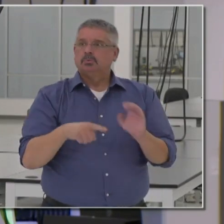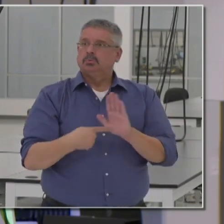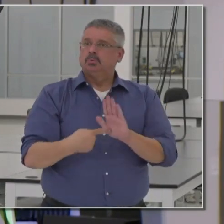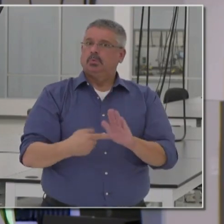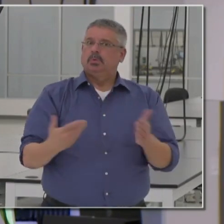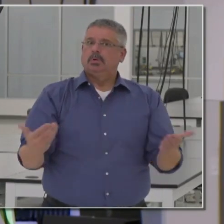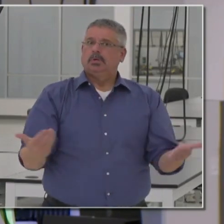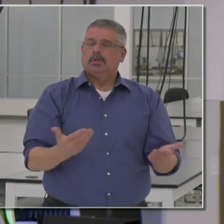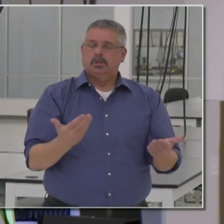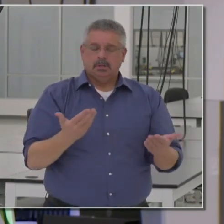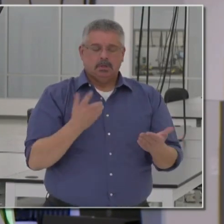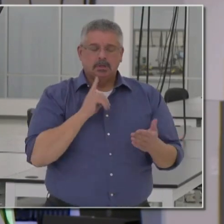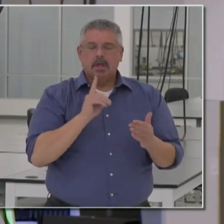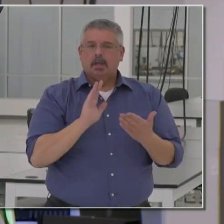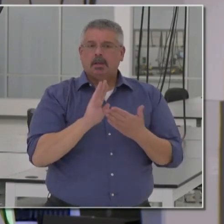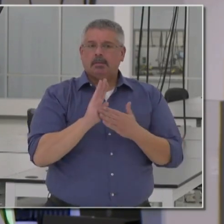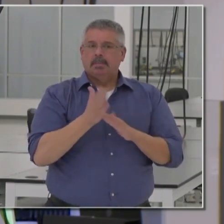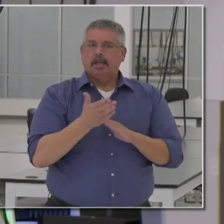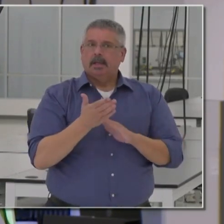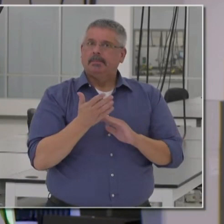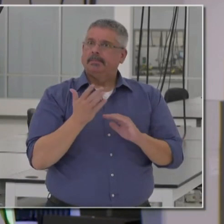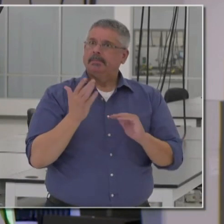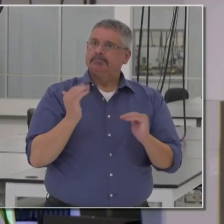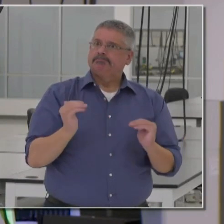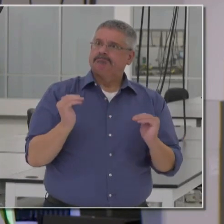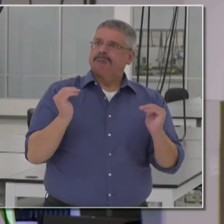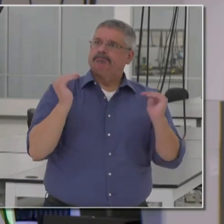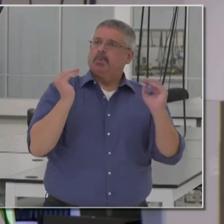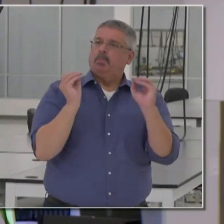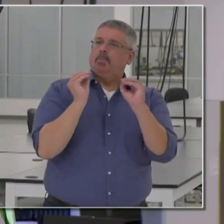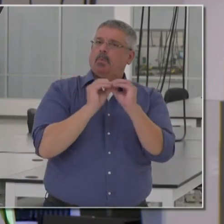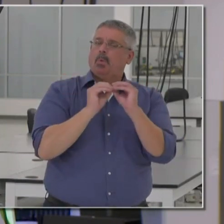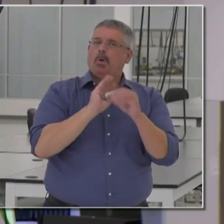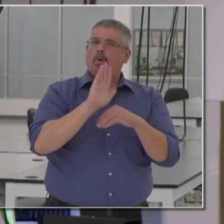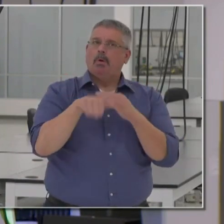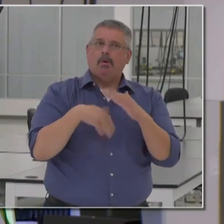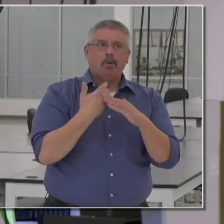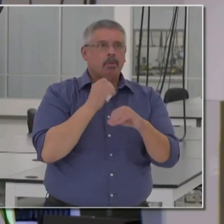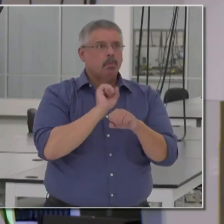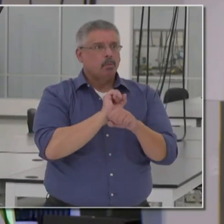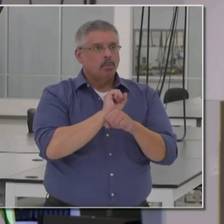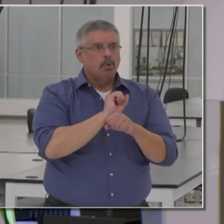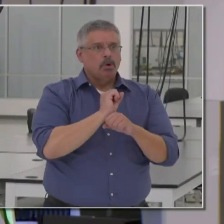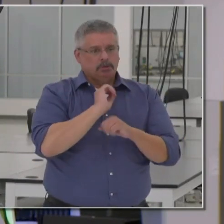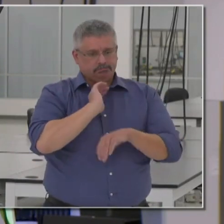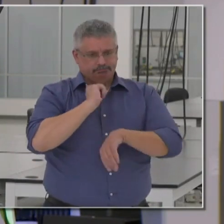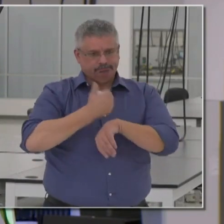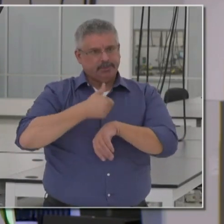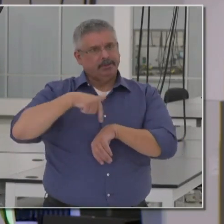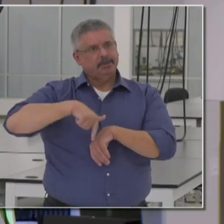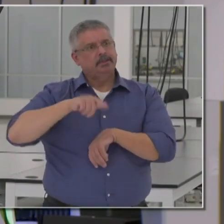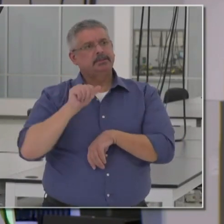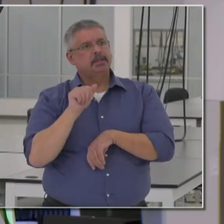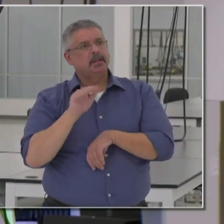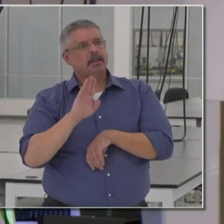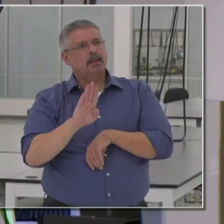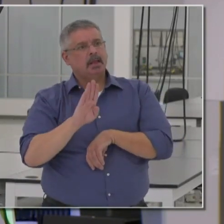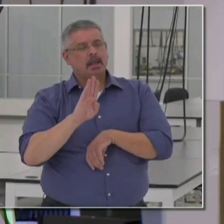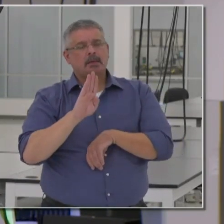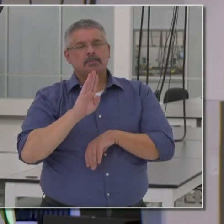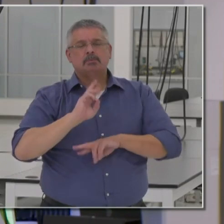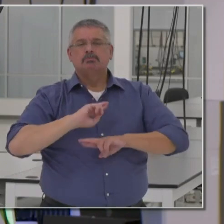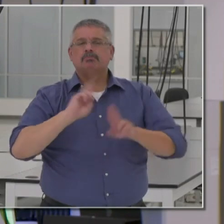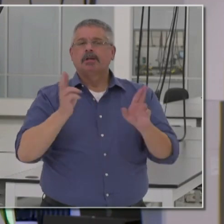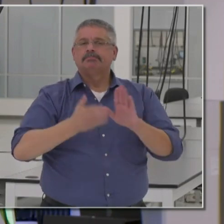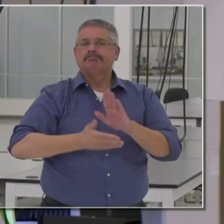today, or that are being advanced just because of all the work that has been put in to getting this lab and this facility up and